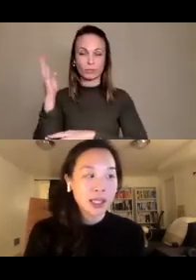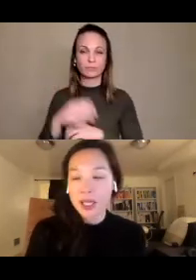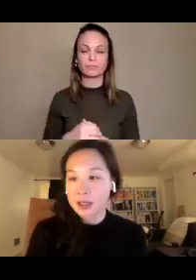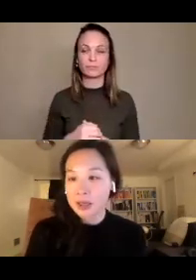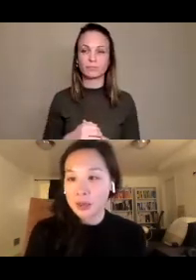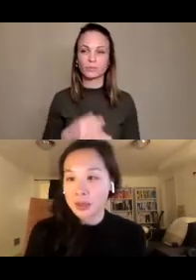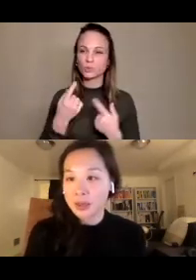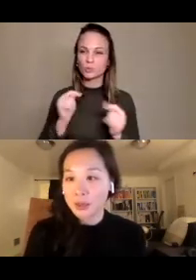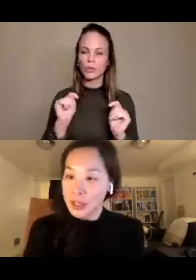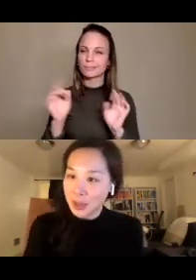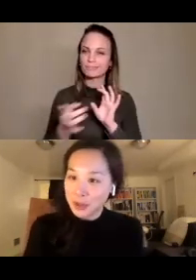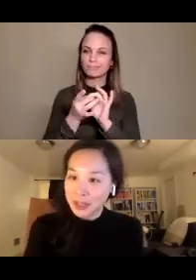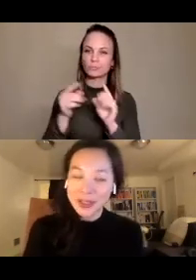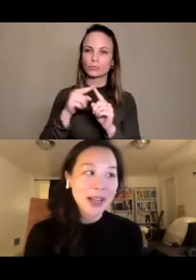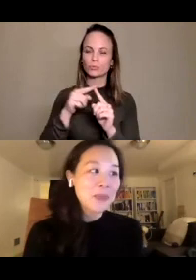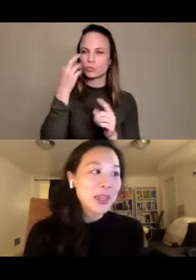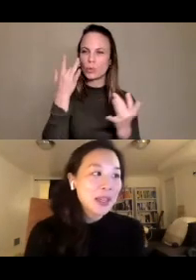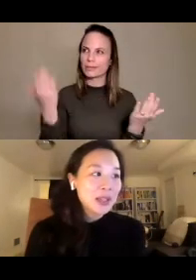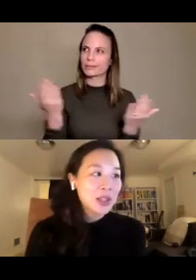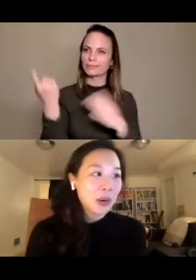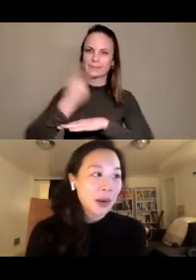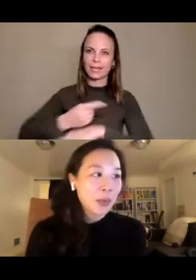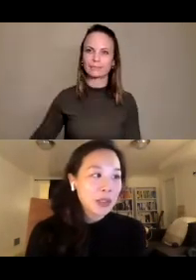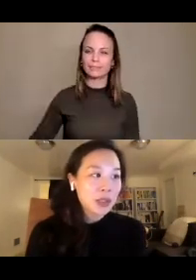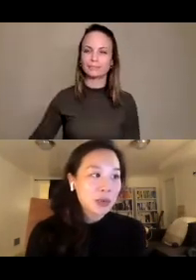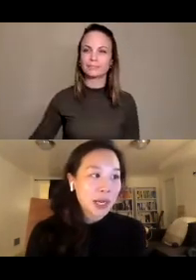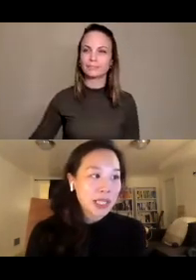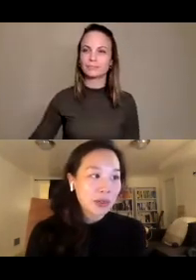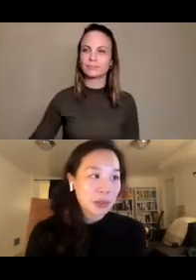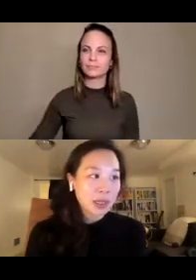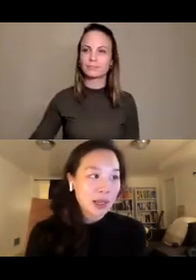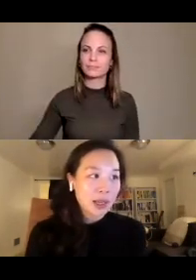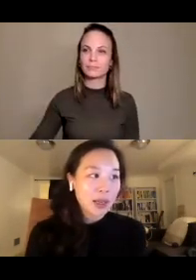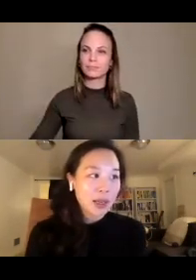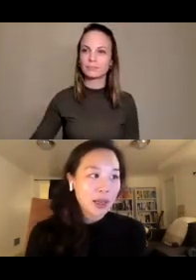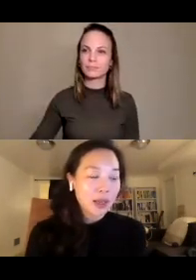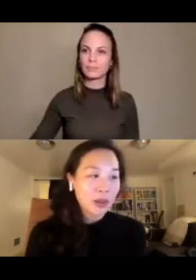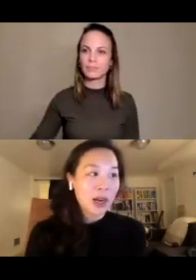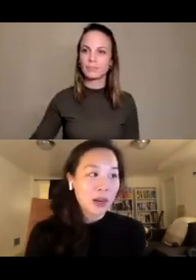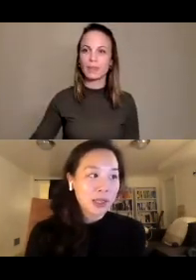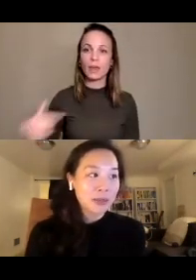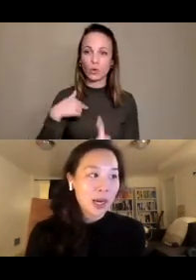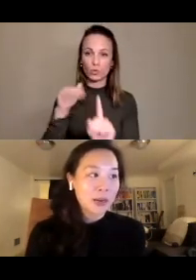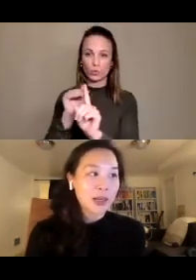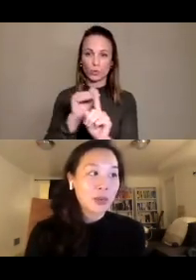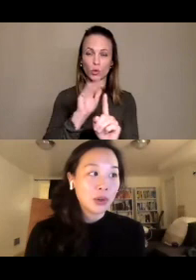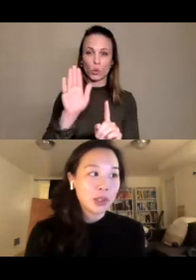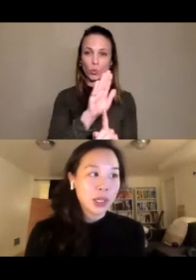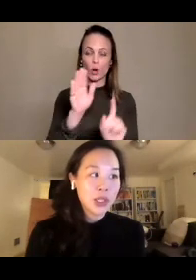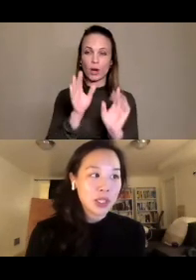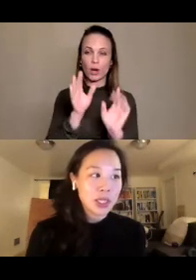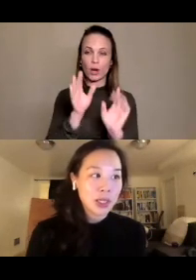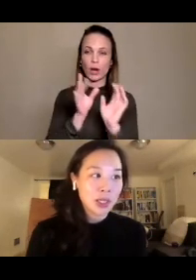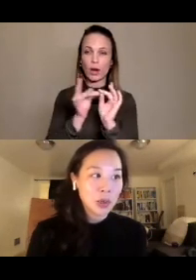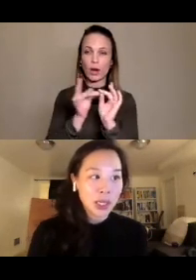connect that to the reason why we're all here today. So I want to remind everyone that your comment, Brian around, if you don't